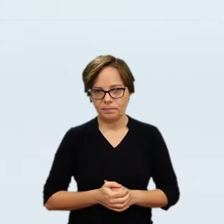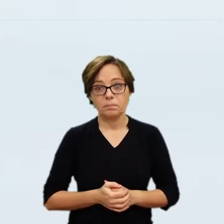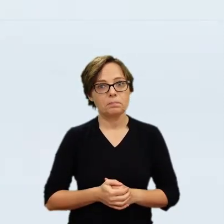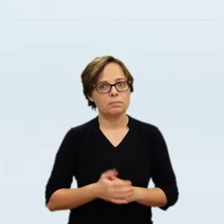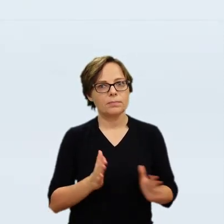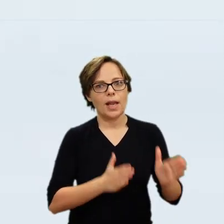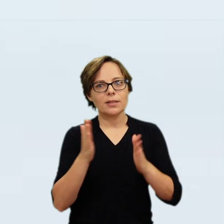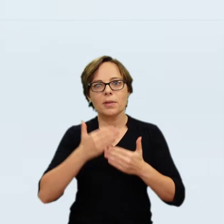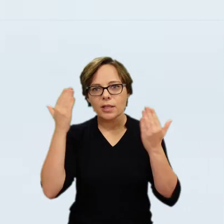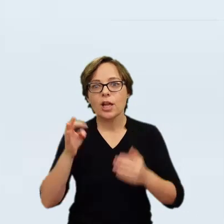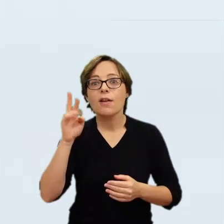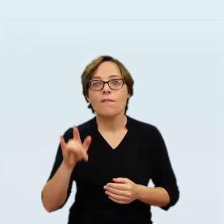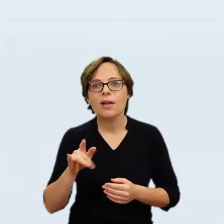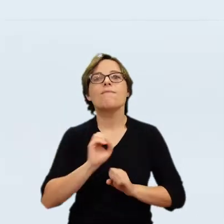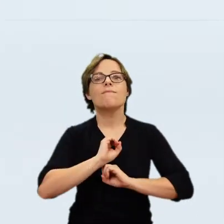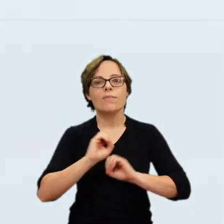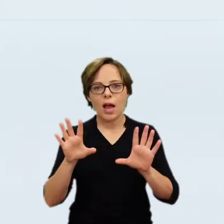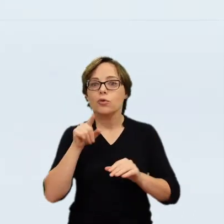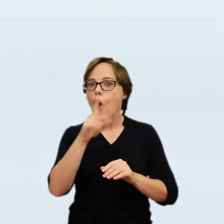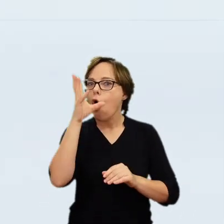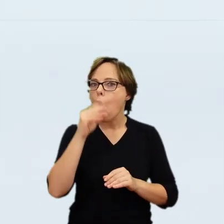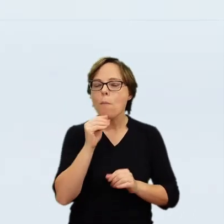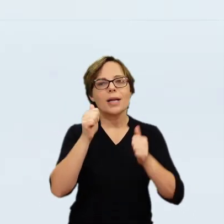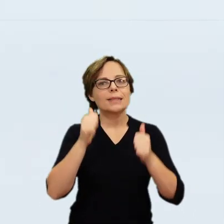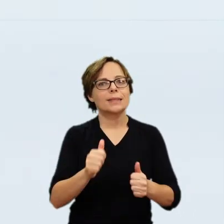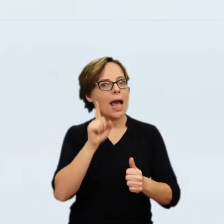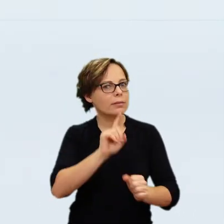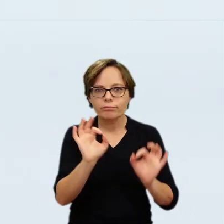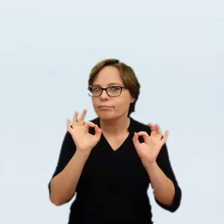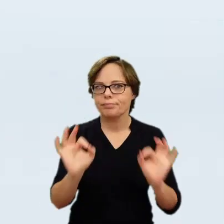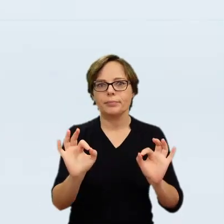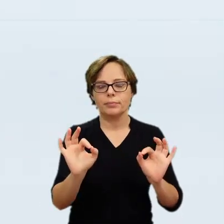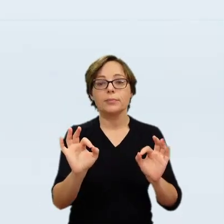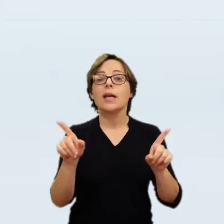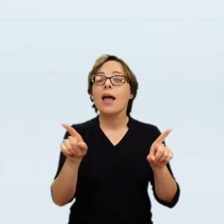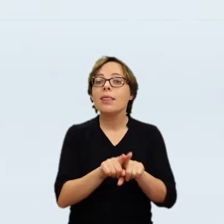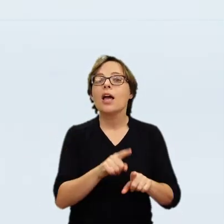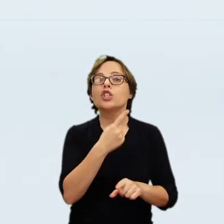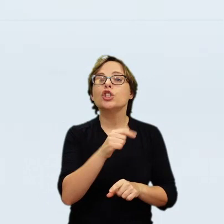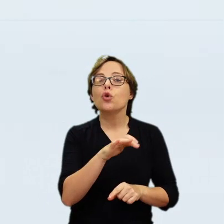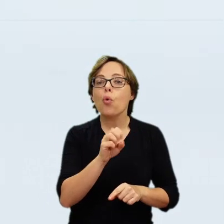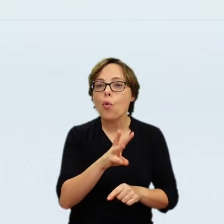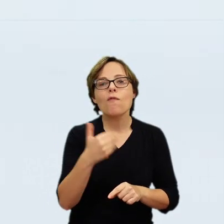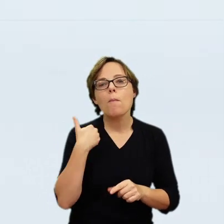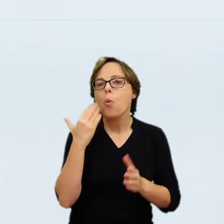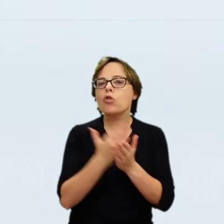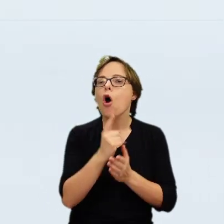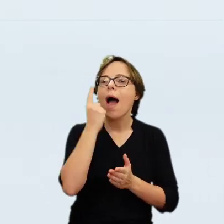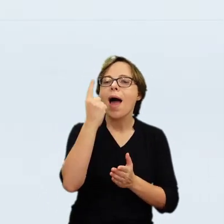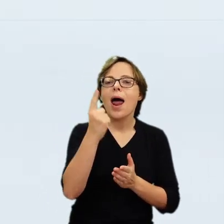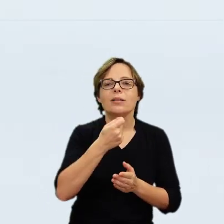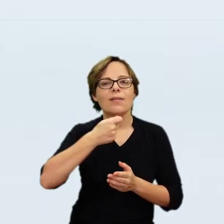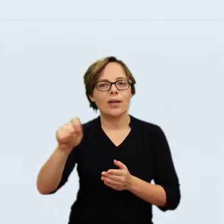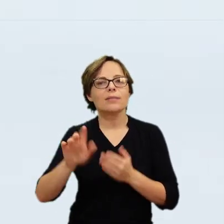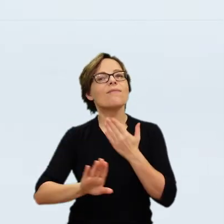Stronowski's death in 1834, even though we're not entirely sure. Valerian's daughter was that same